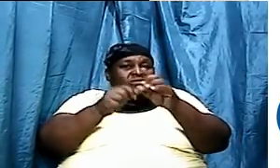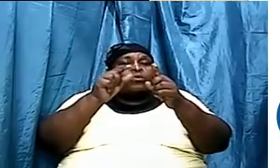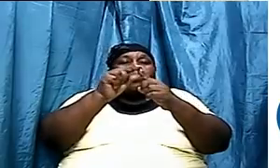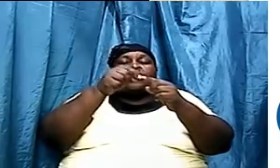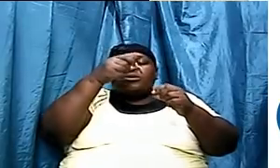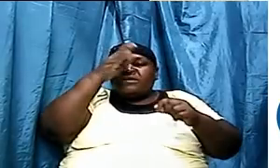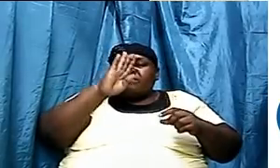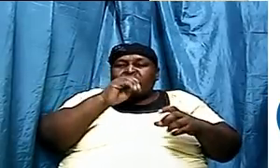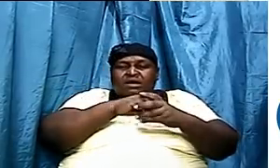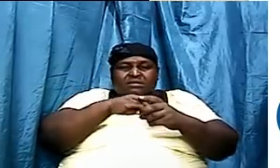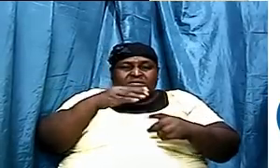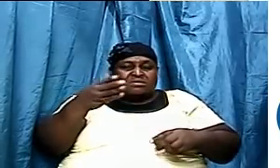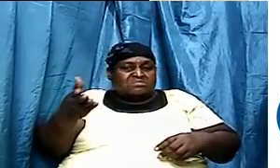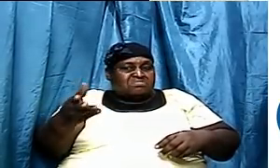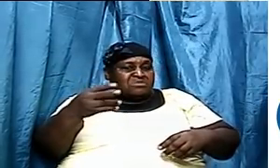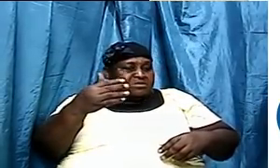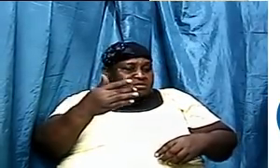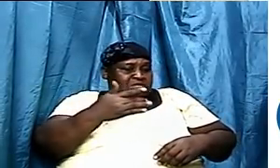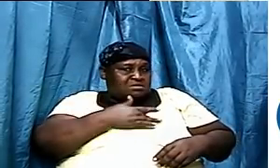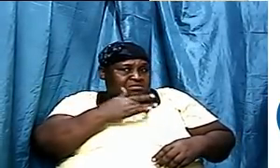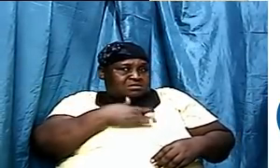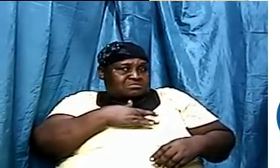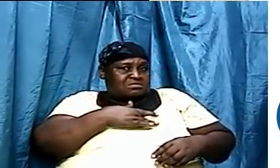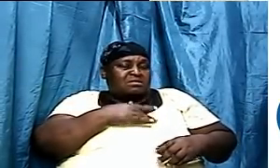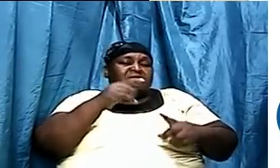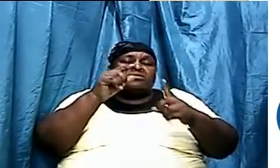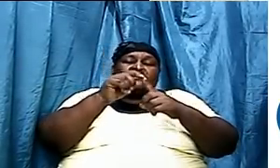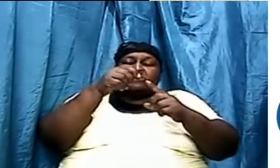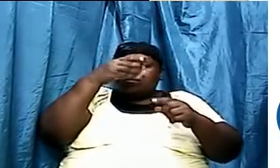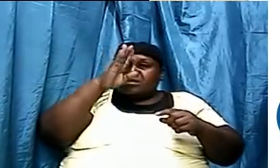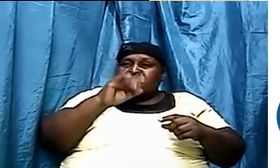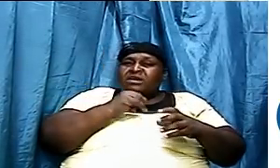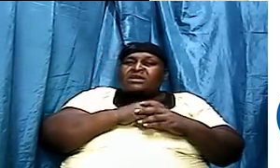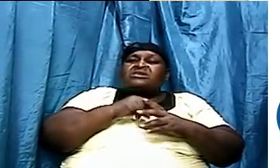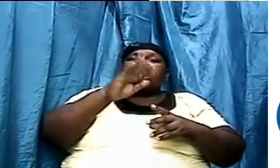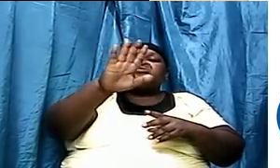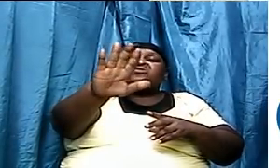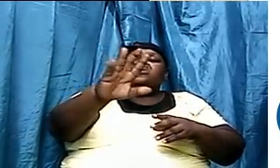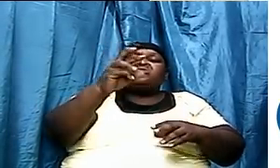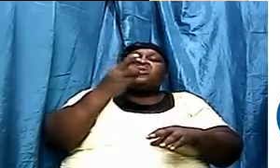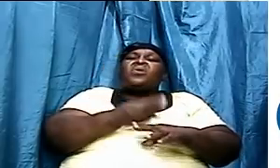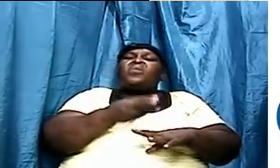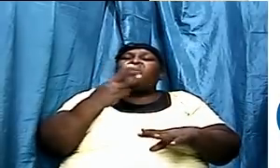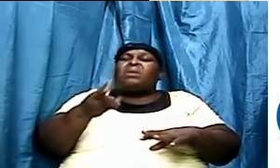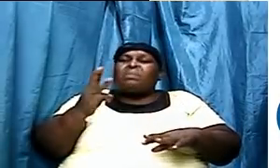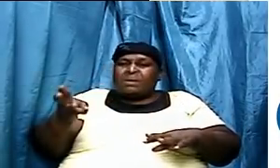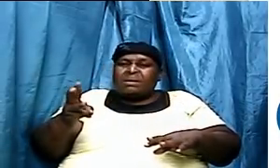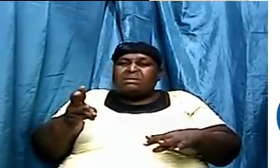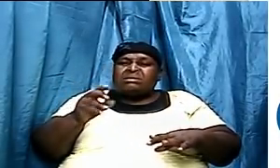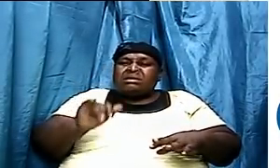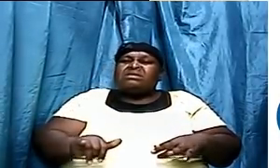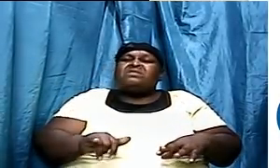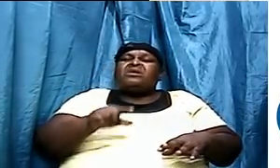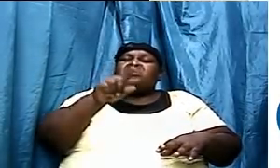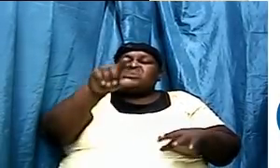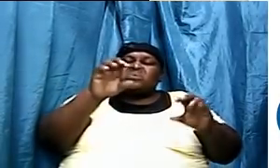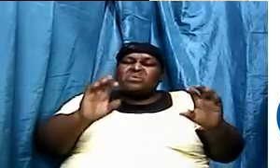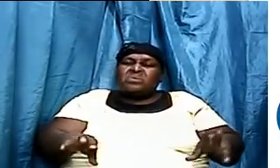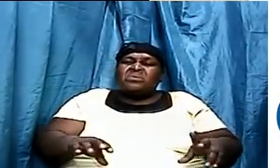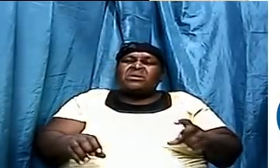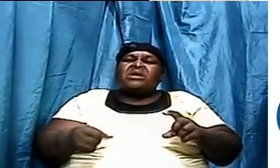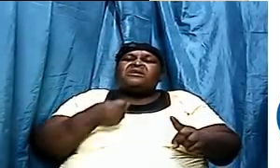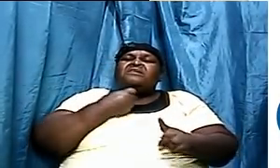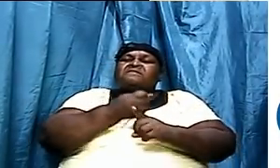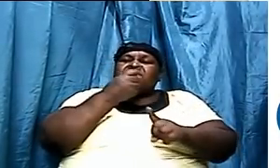He fears it because the word of God is your weapon. It's a weapon that you can put against the enemy. And if you